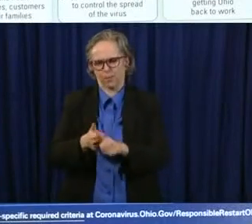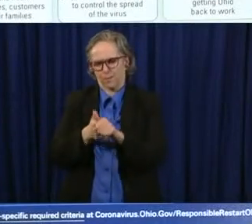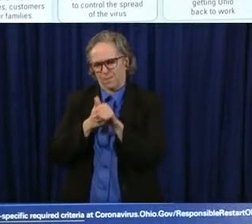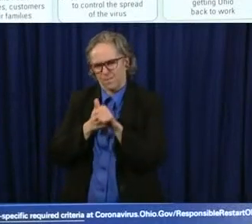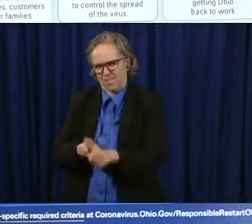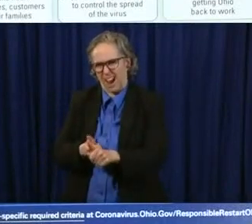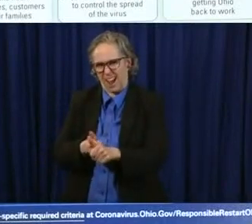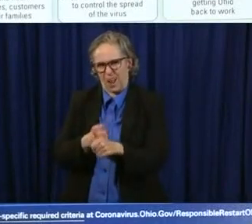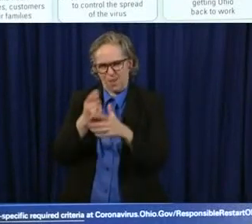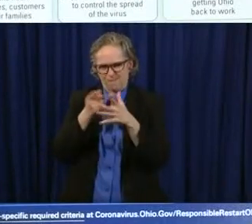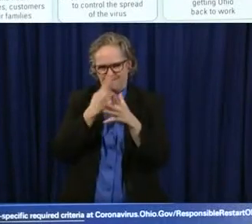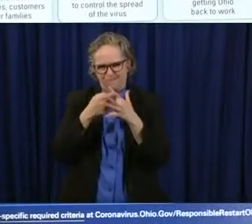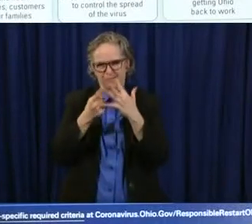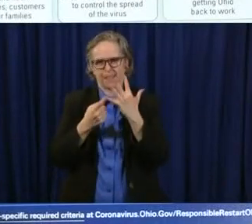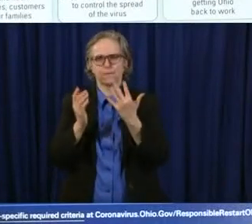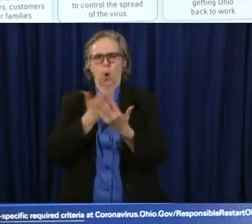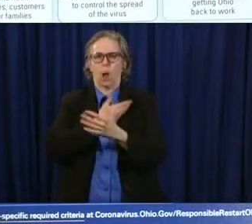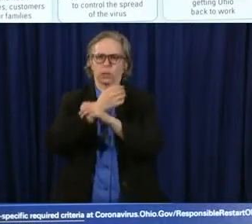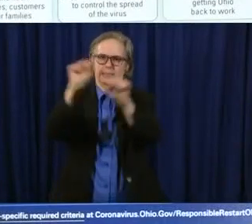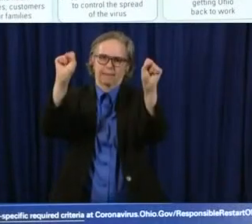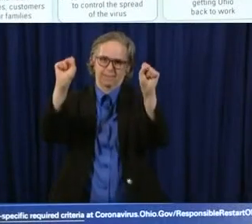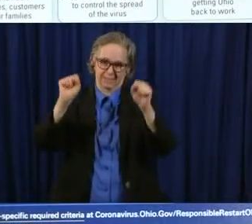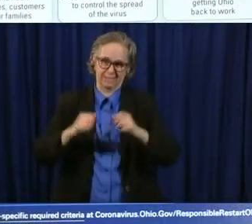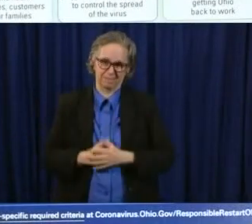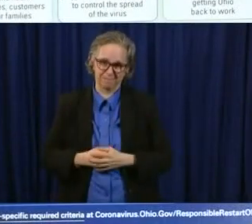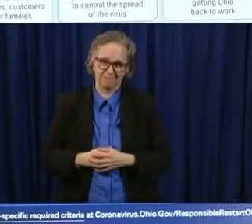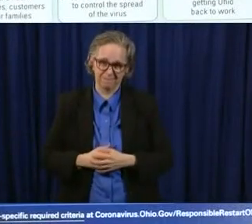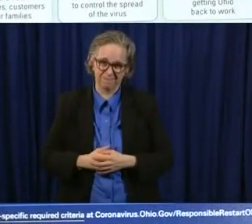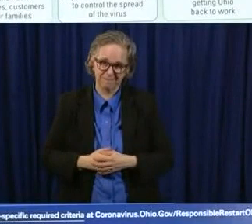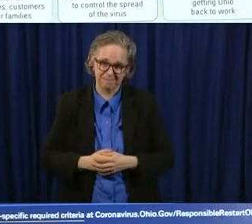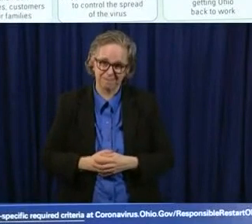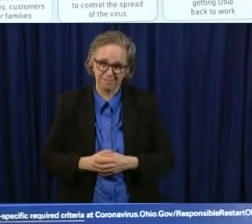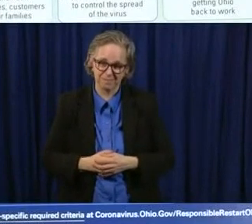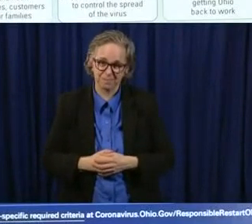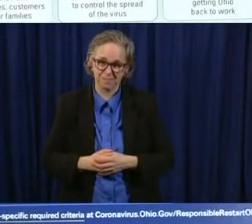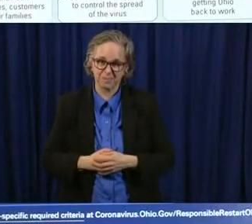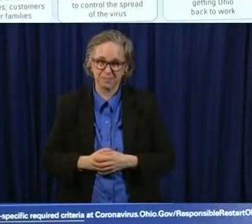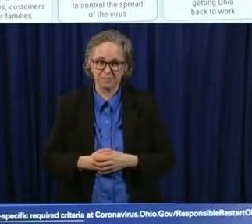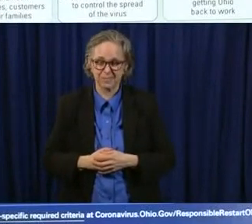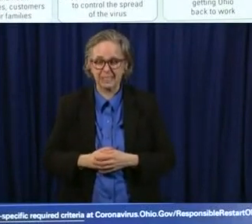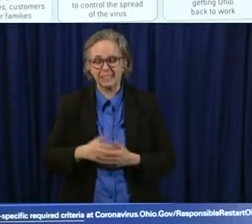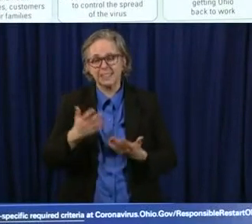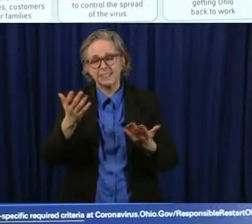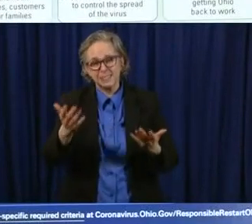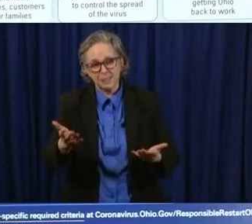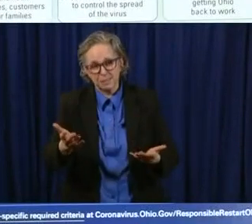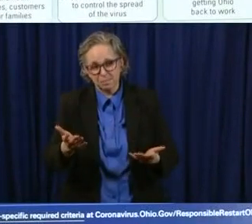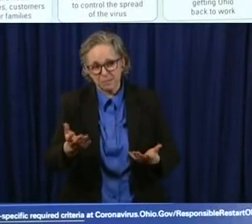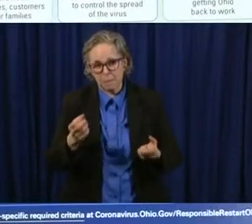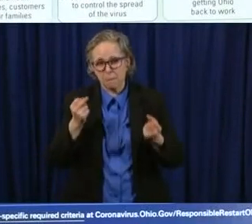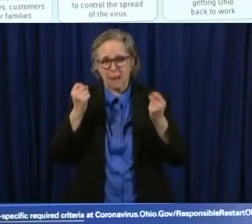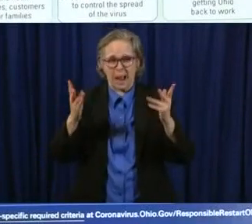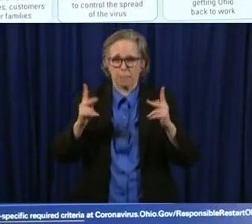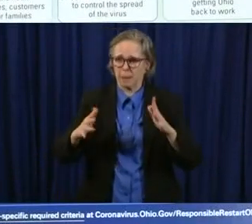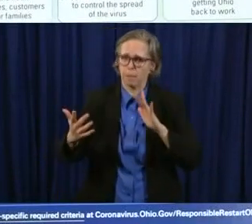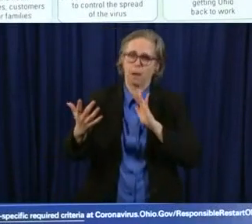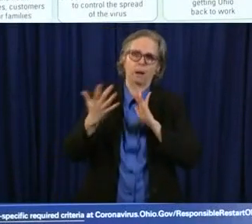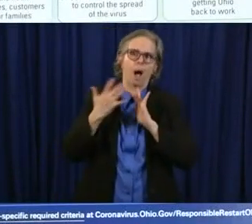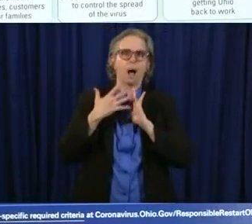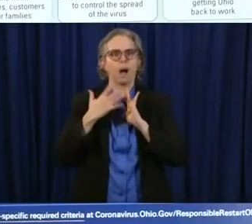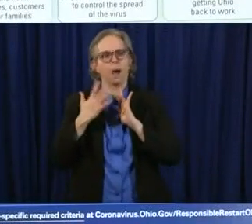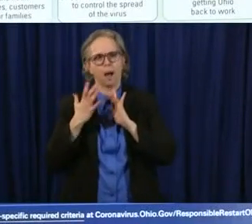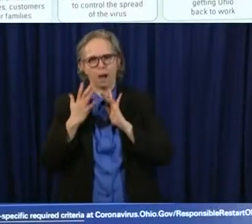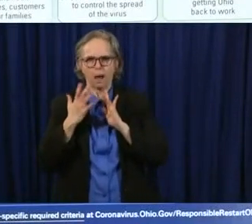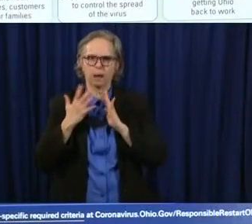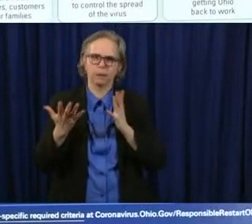and i not only have i heard from a lot of people uh about this who